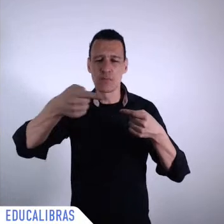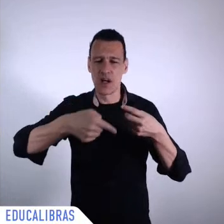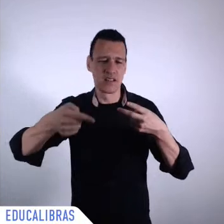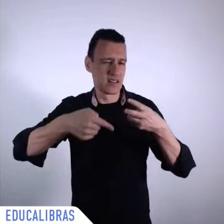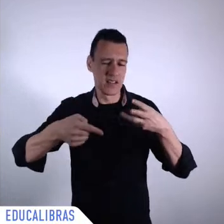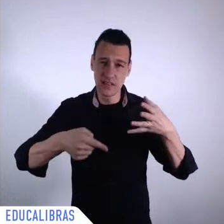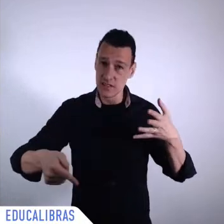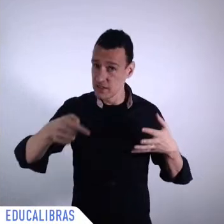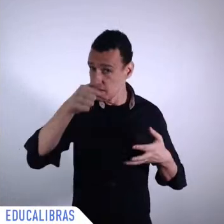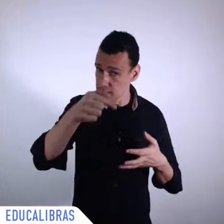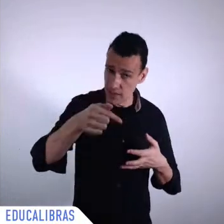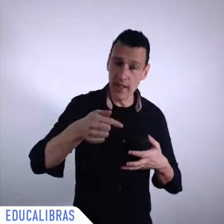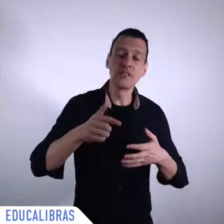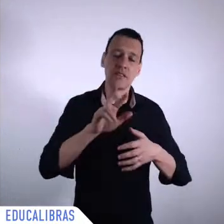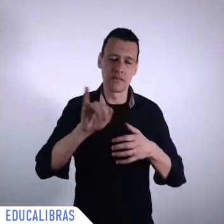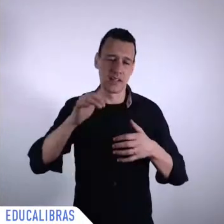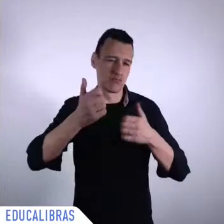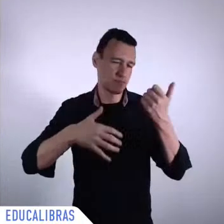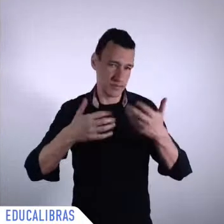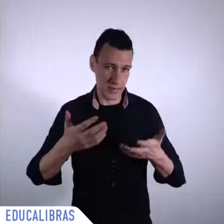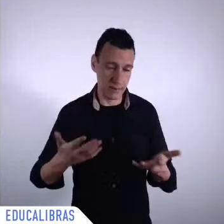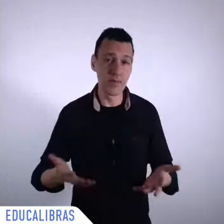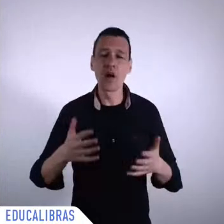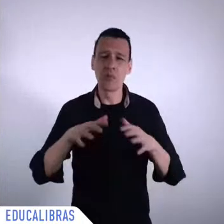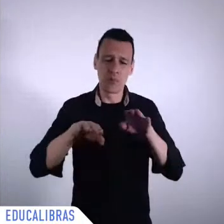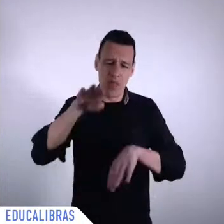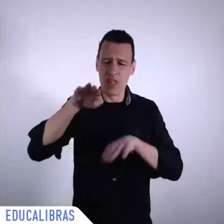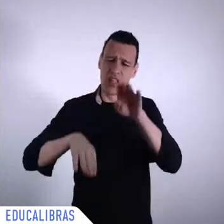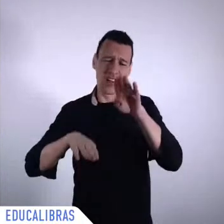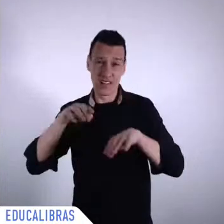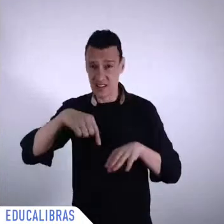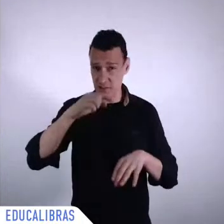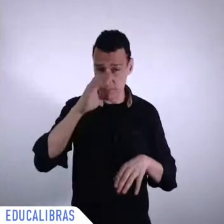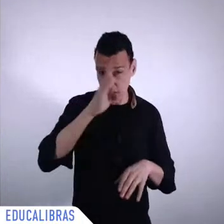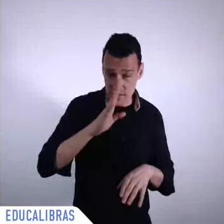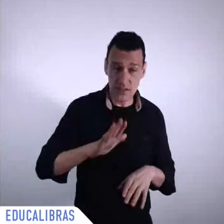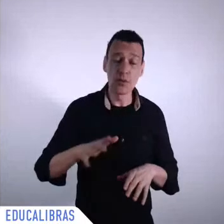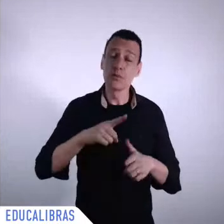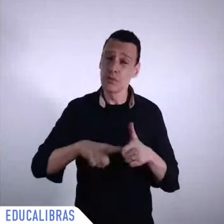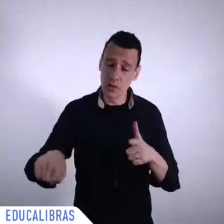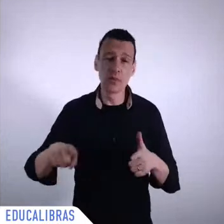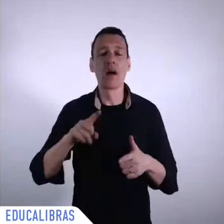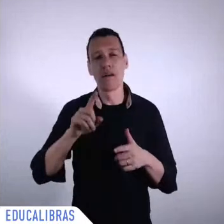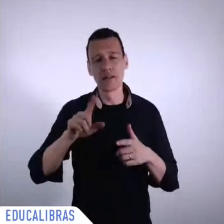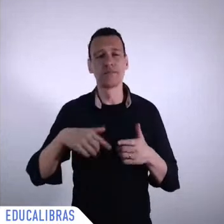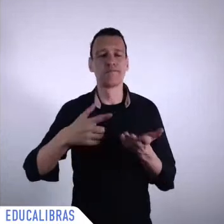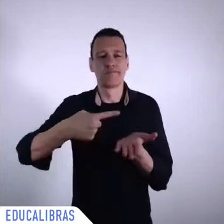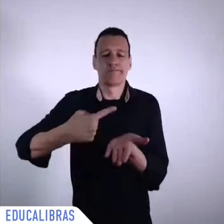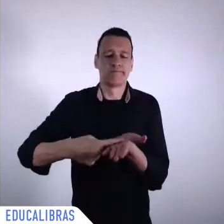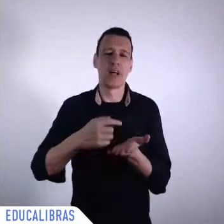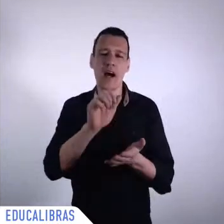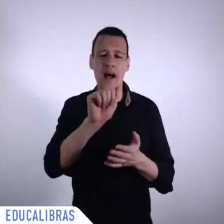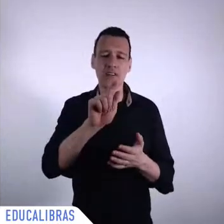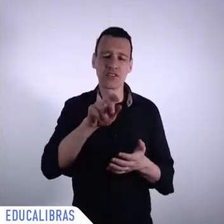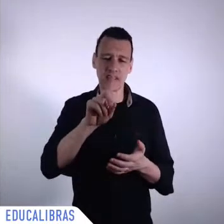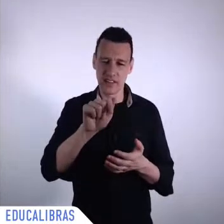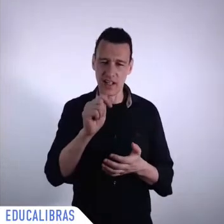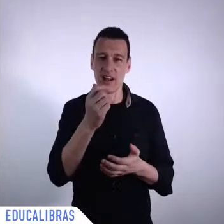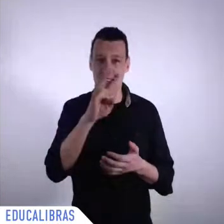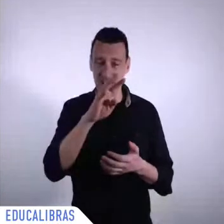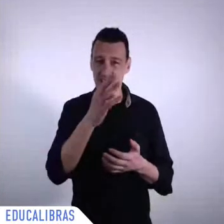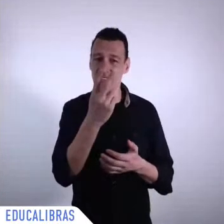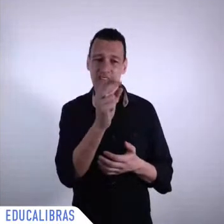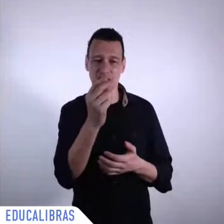in 13 different themes to give solution to the problems of inequalities, which is the Agenda 2030,